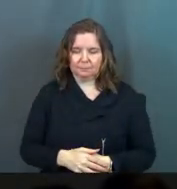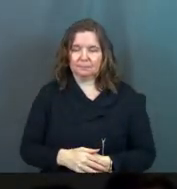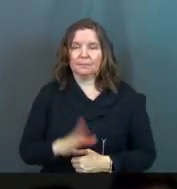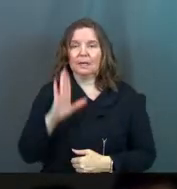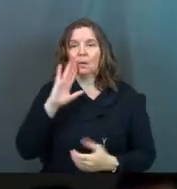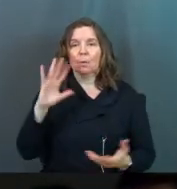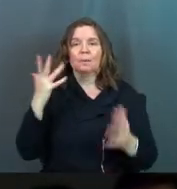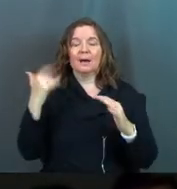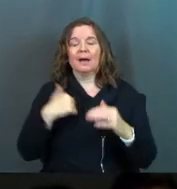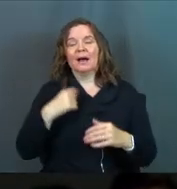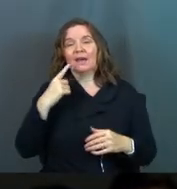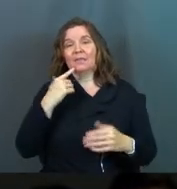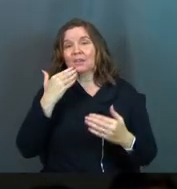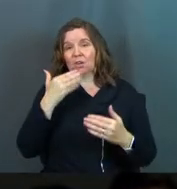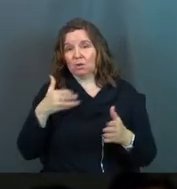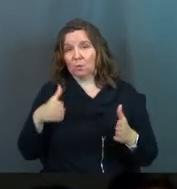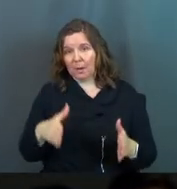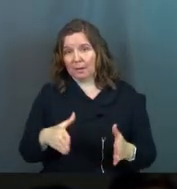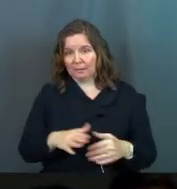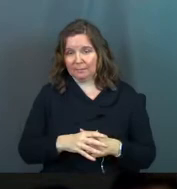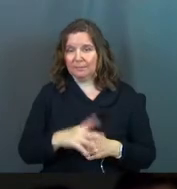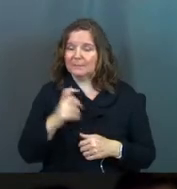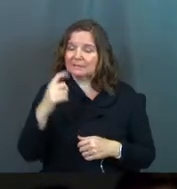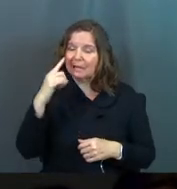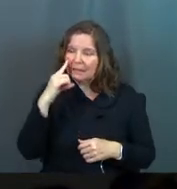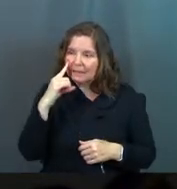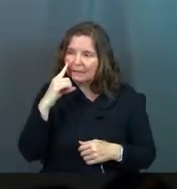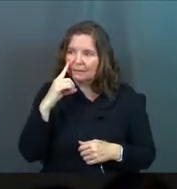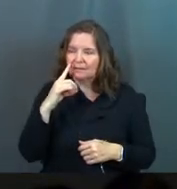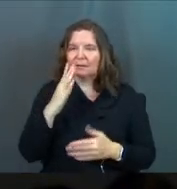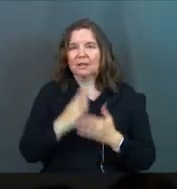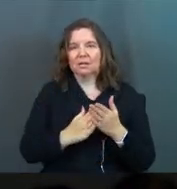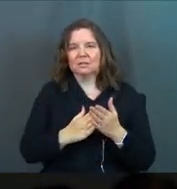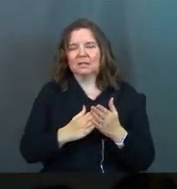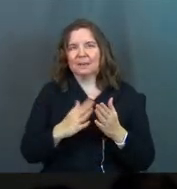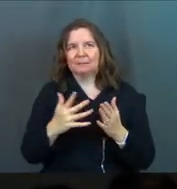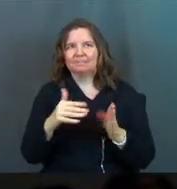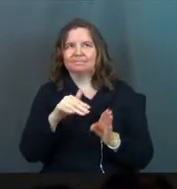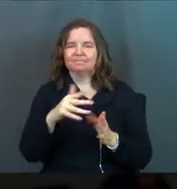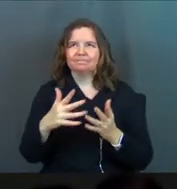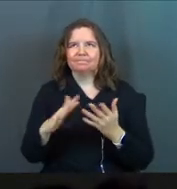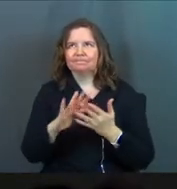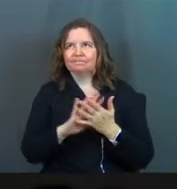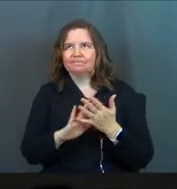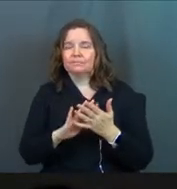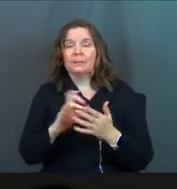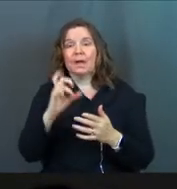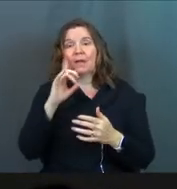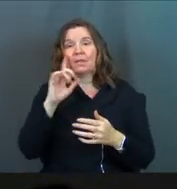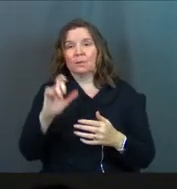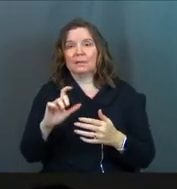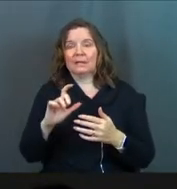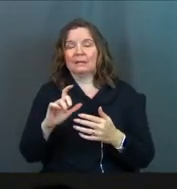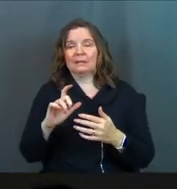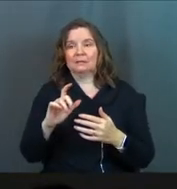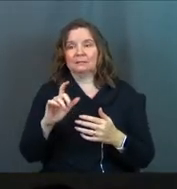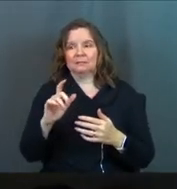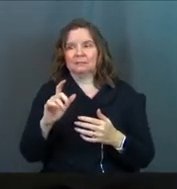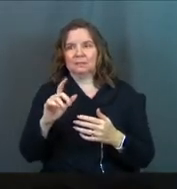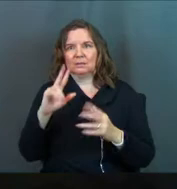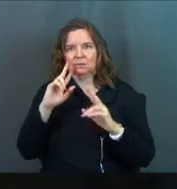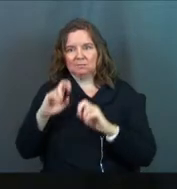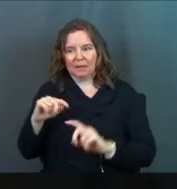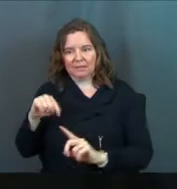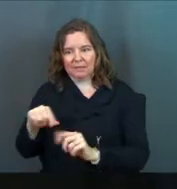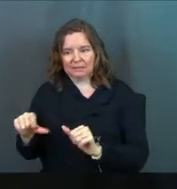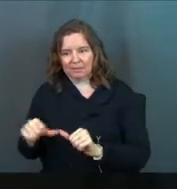It's going to mess with us, I think, in a good way. Because I think there's some nuance here, but I think we need the nuance. Because sometimes,